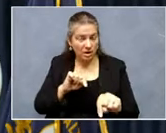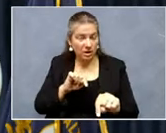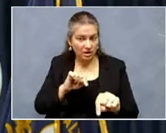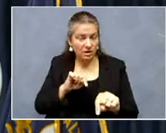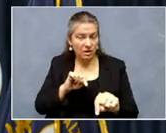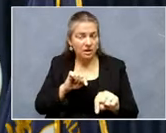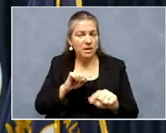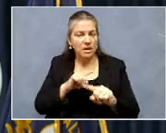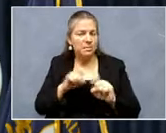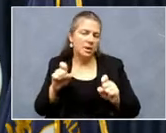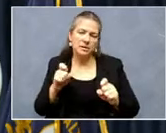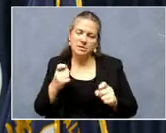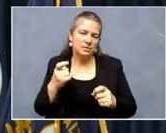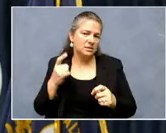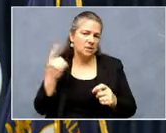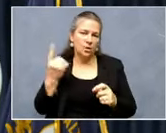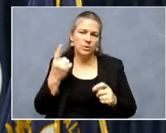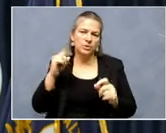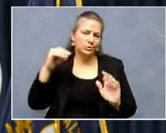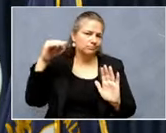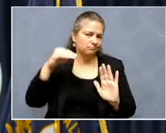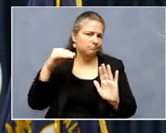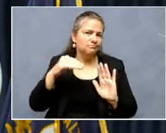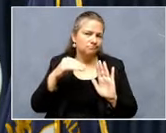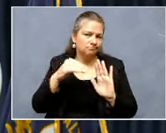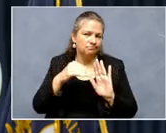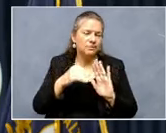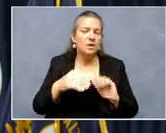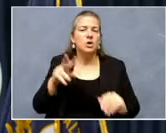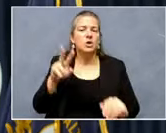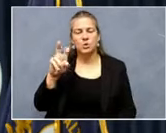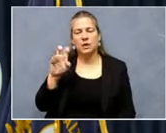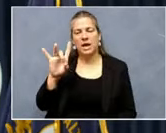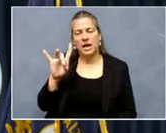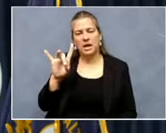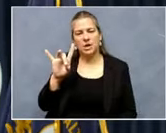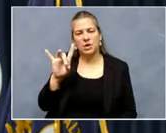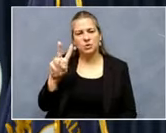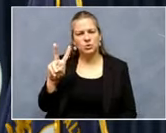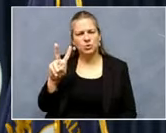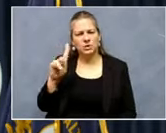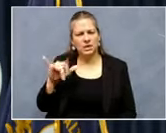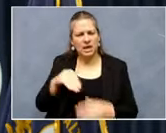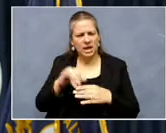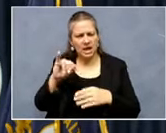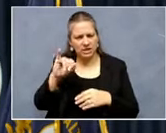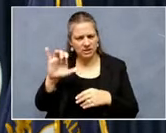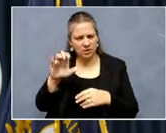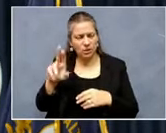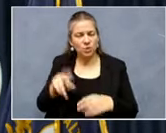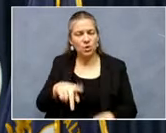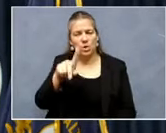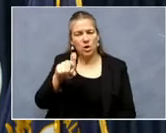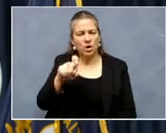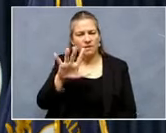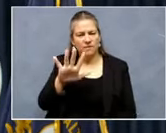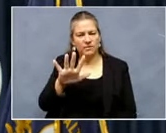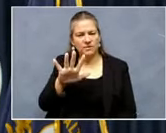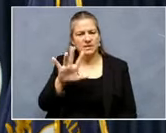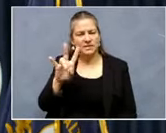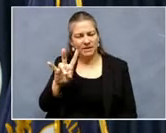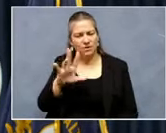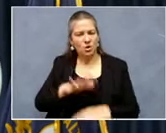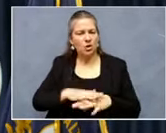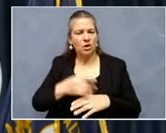always continued down. 281 Kentuckians currently in the ICU, 157 on a ventilator.